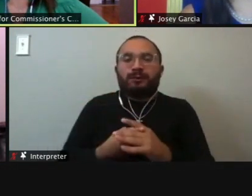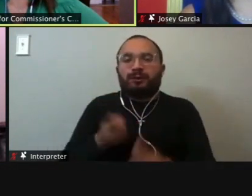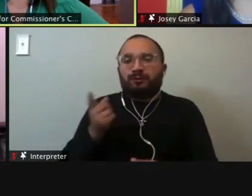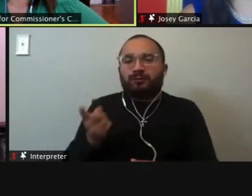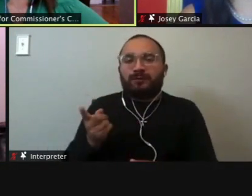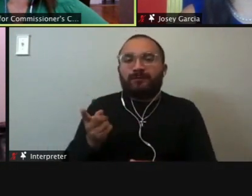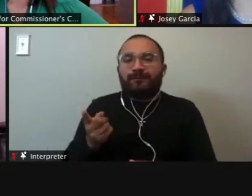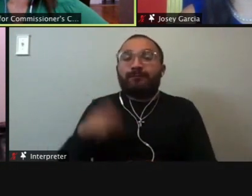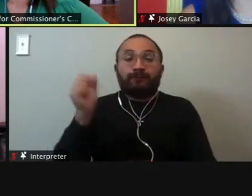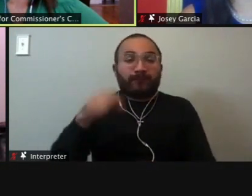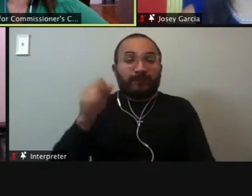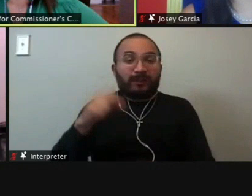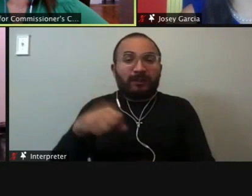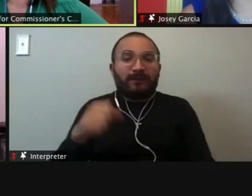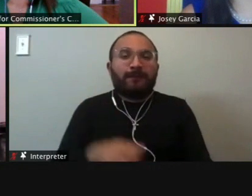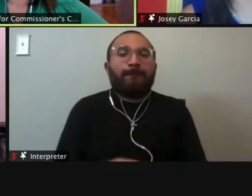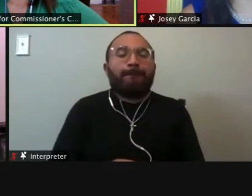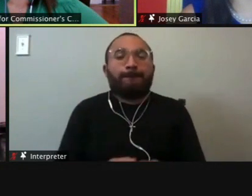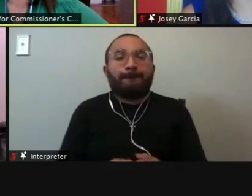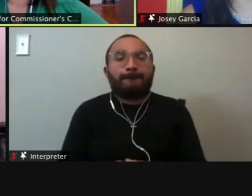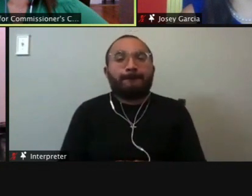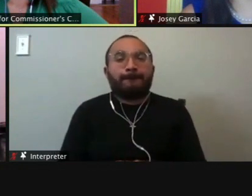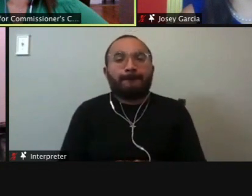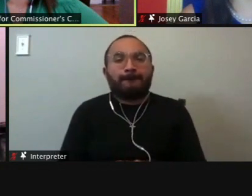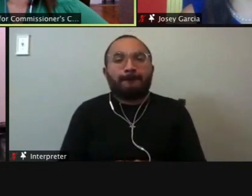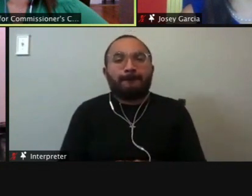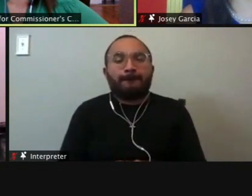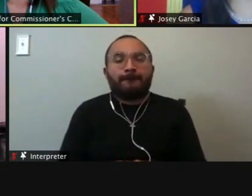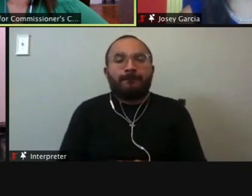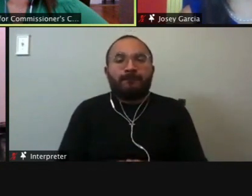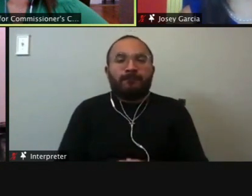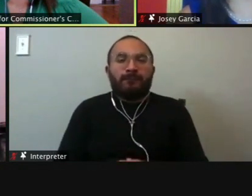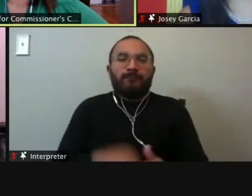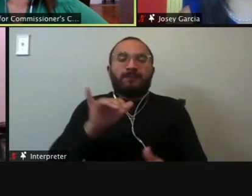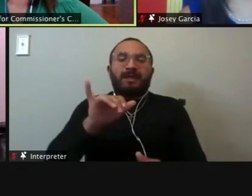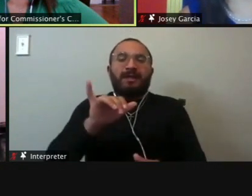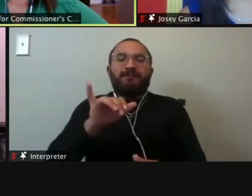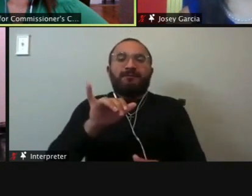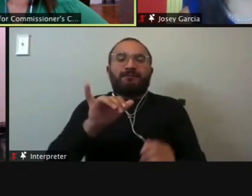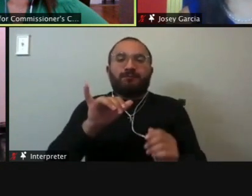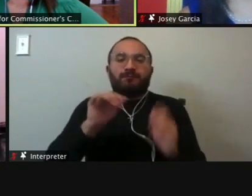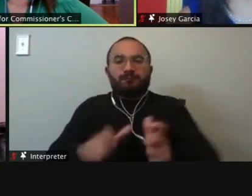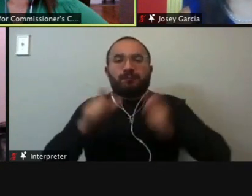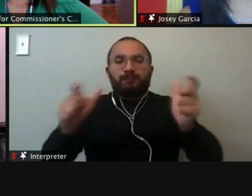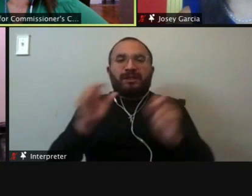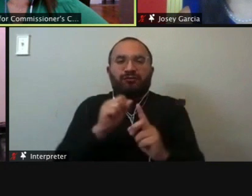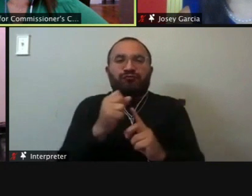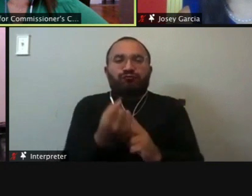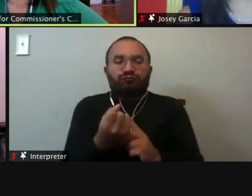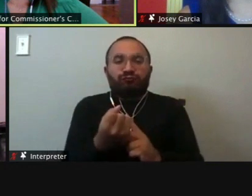Uh, yes, sir. Recivitism is a, is a big issue. We, uh, I don't have a problem, um,